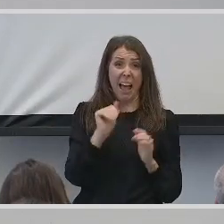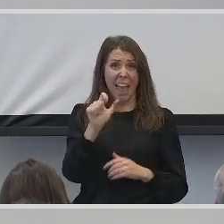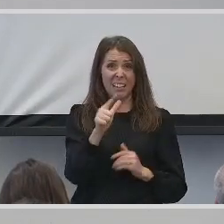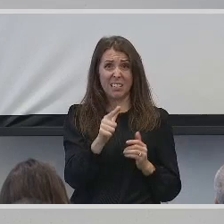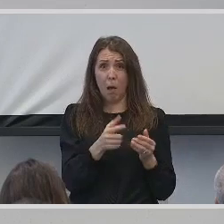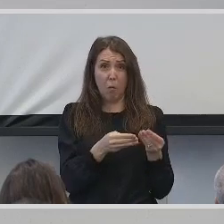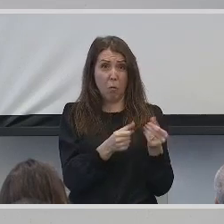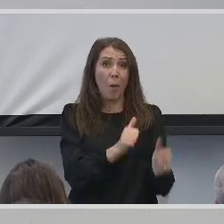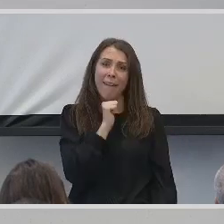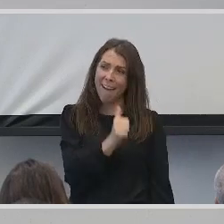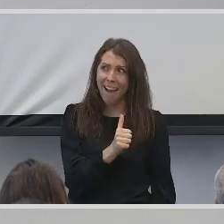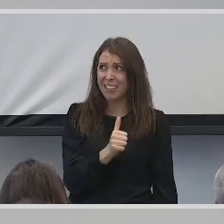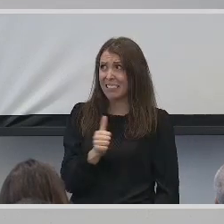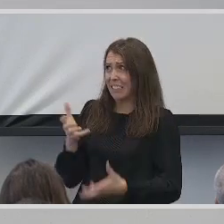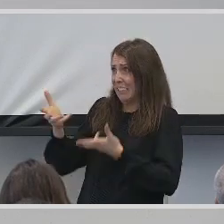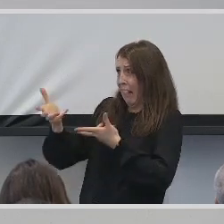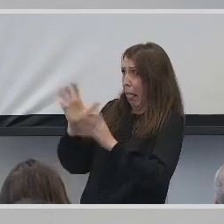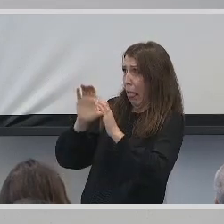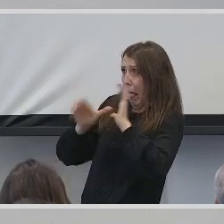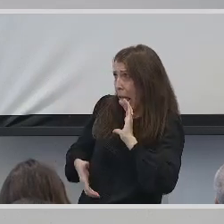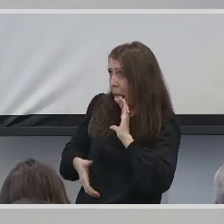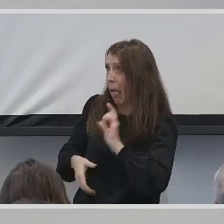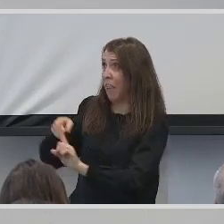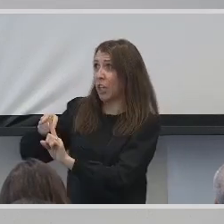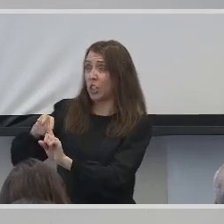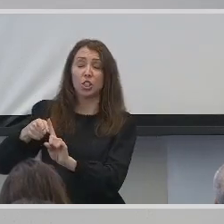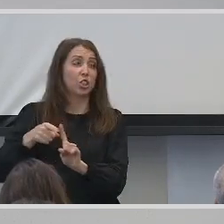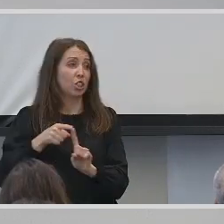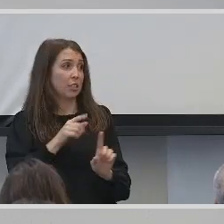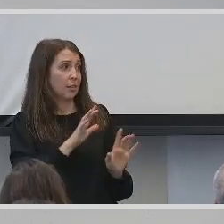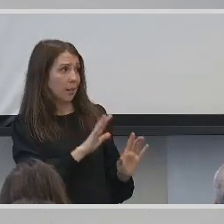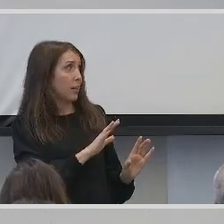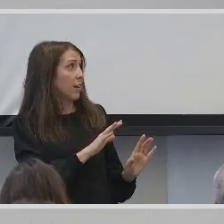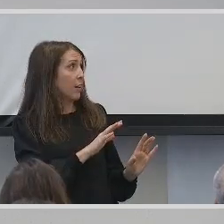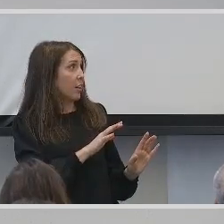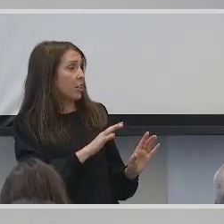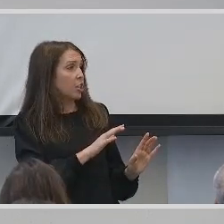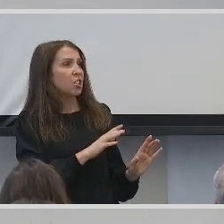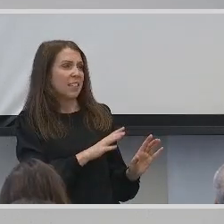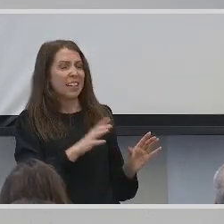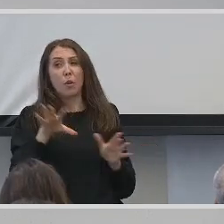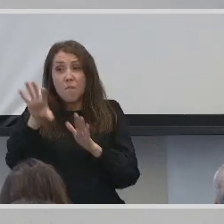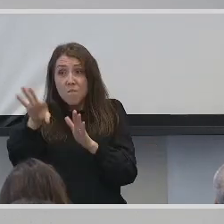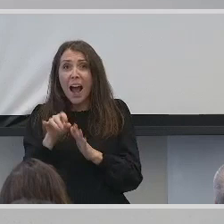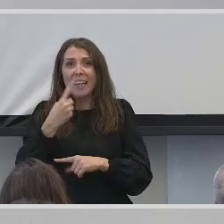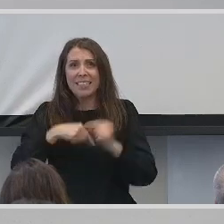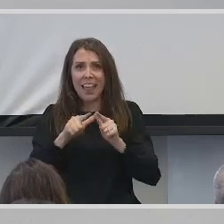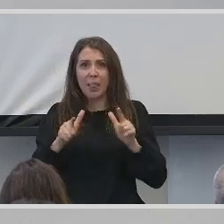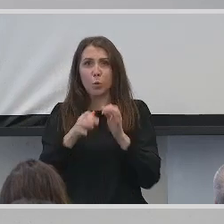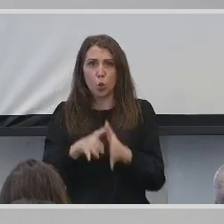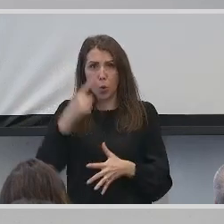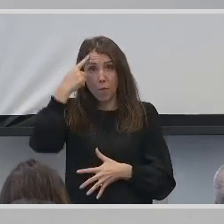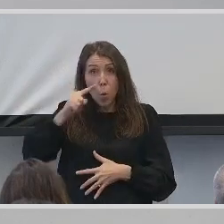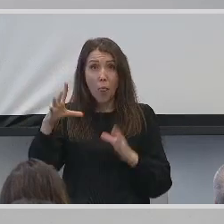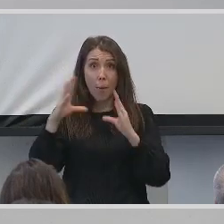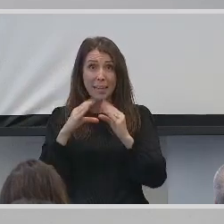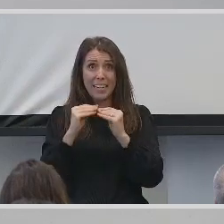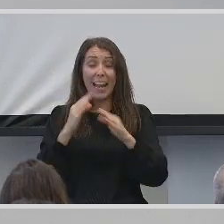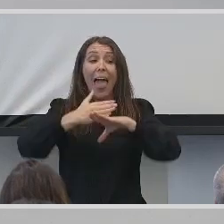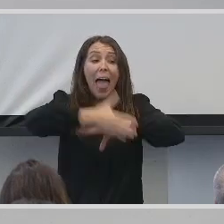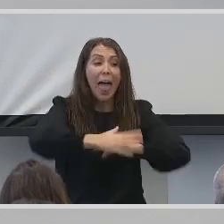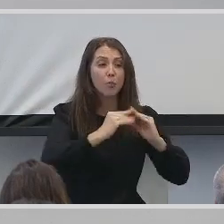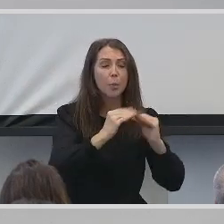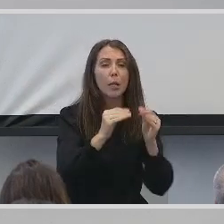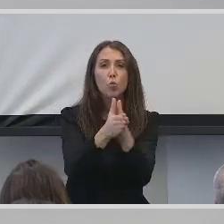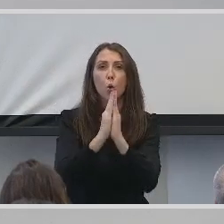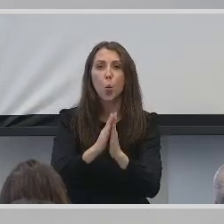have a conversation with her. She then asked us to wait while she found a sign language interpreter for the meeting. After the meeting, I requested